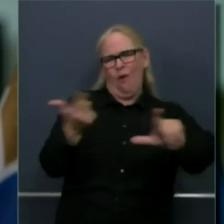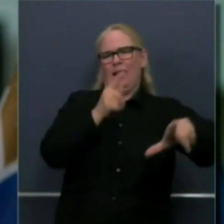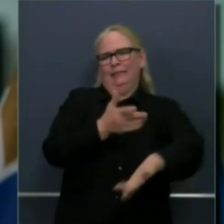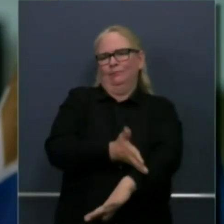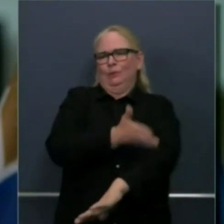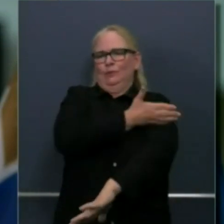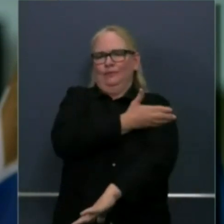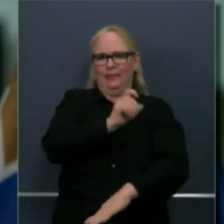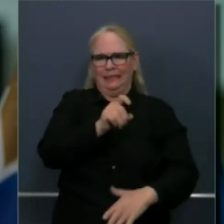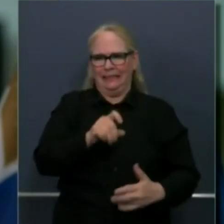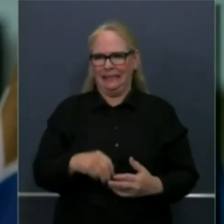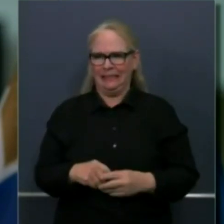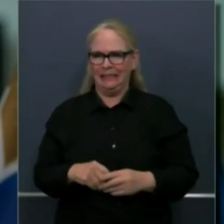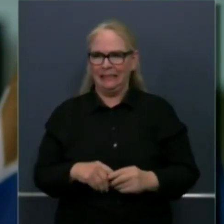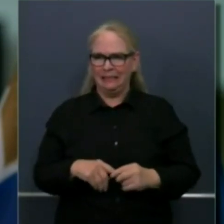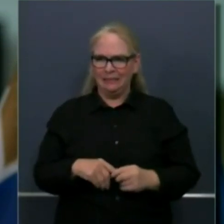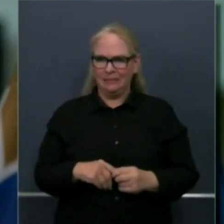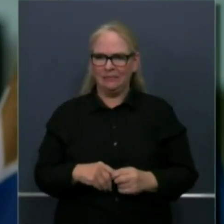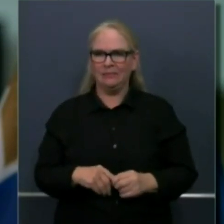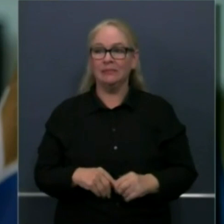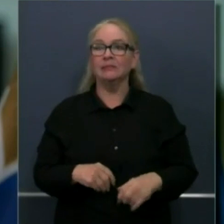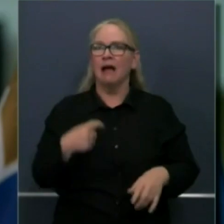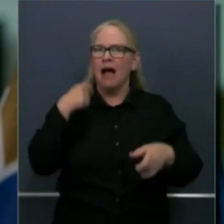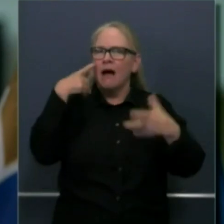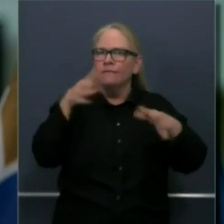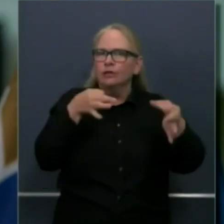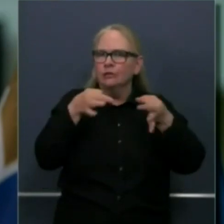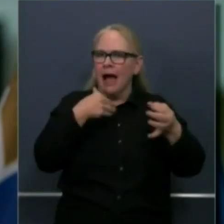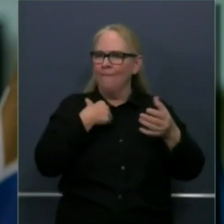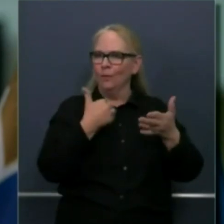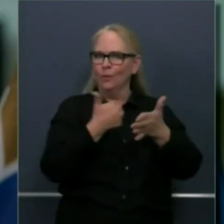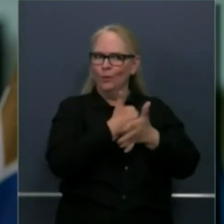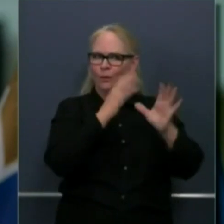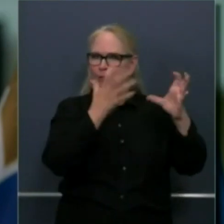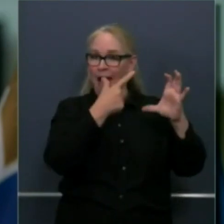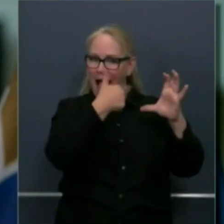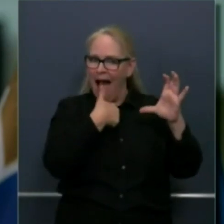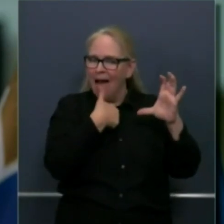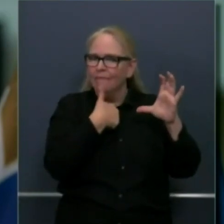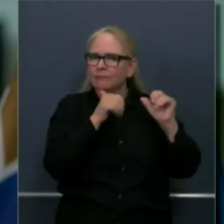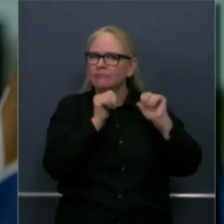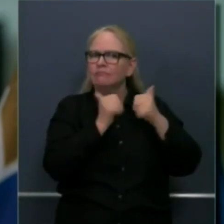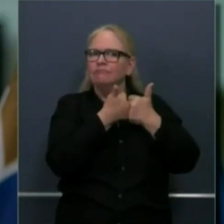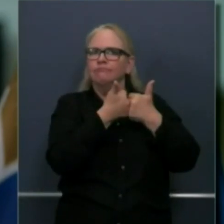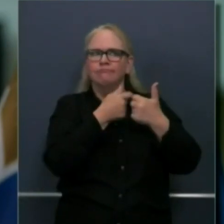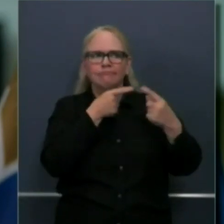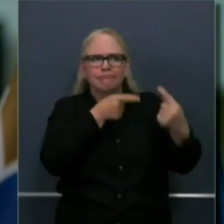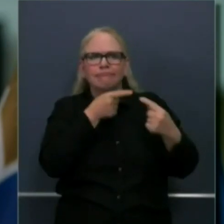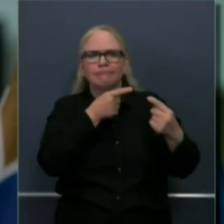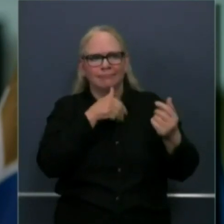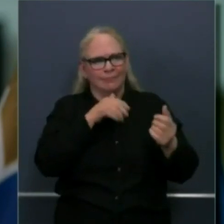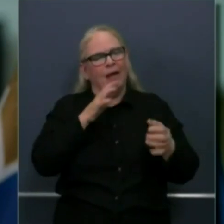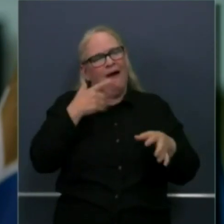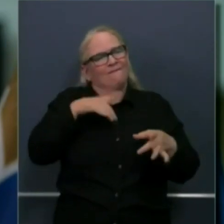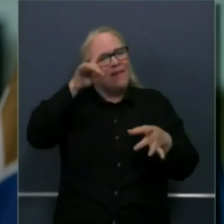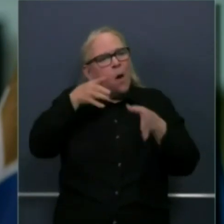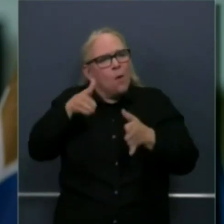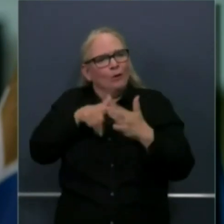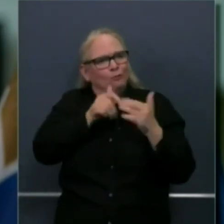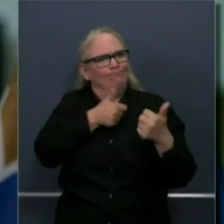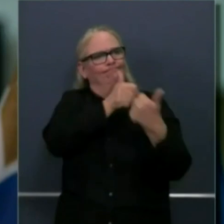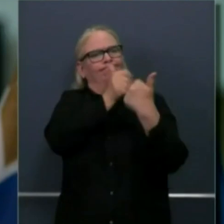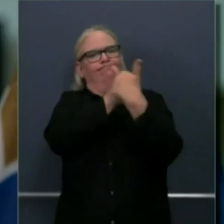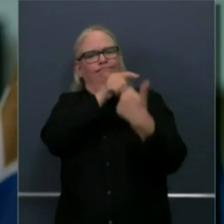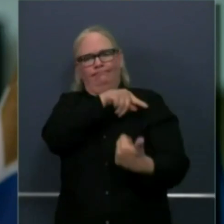and we approached the challenge quite differently. It was just a month or so ago where we were averaging just